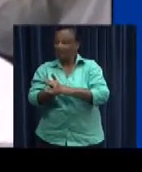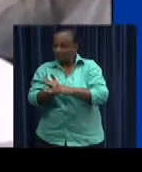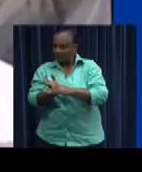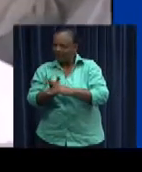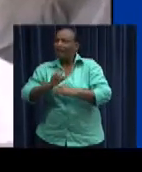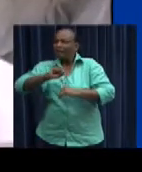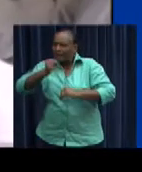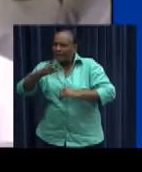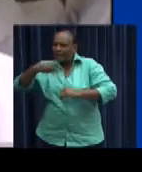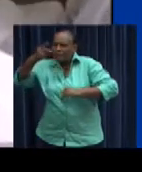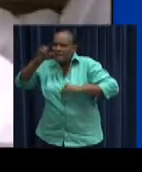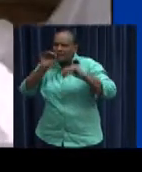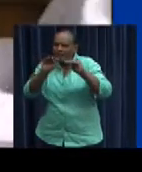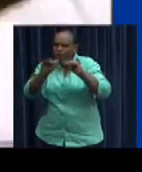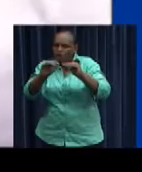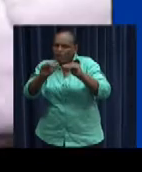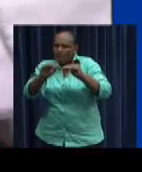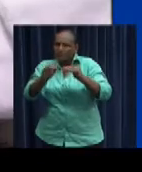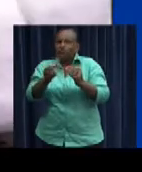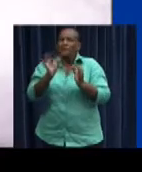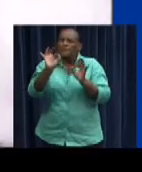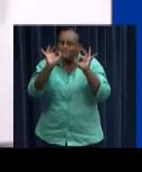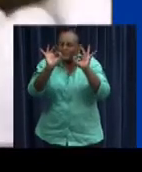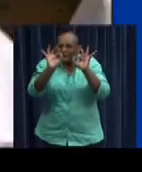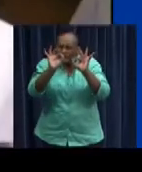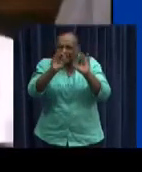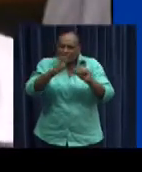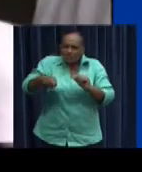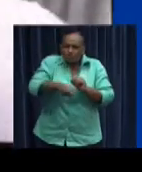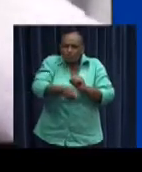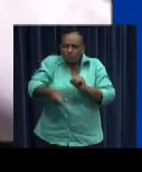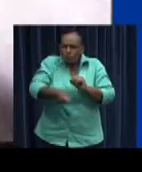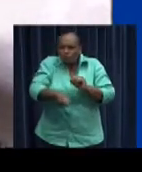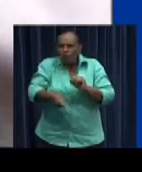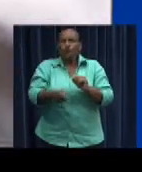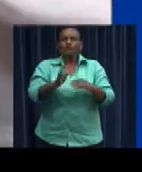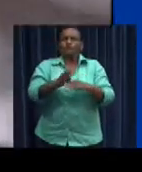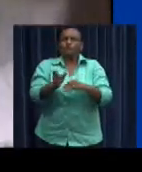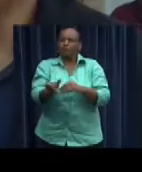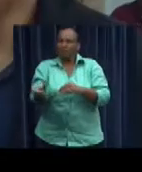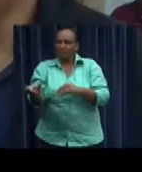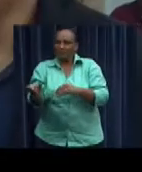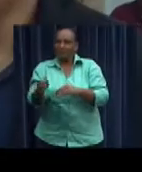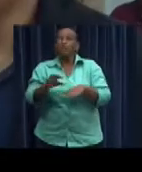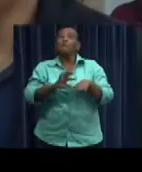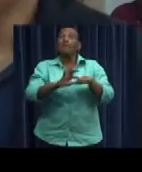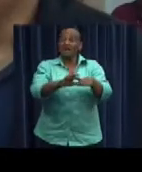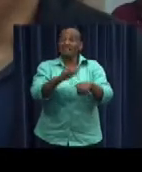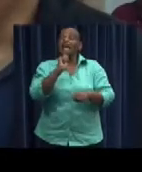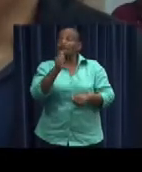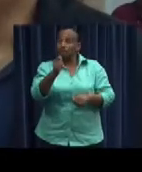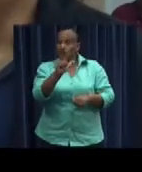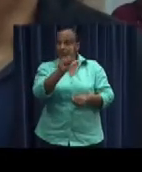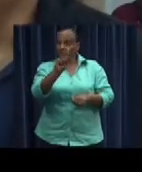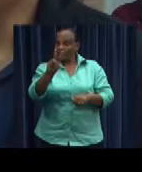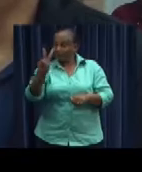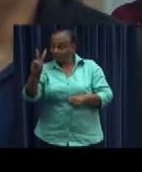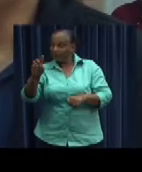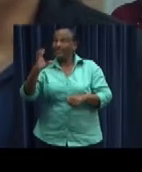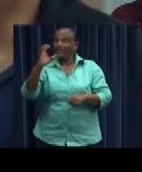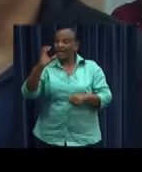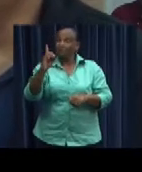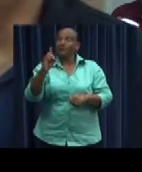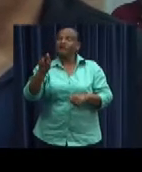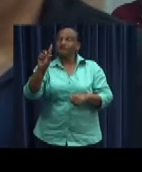be given about the correct use of these resources, says policy advisors to LVV Carmen van Dijk. The greatest danger